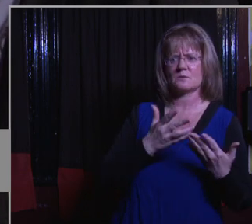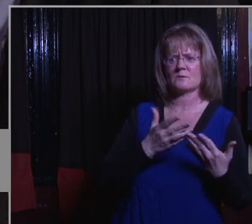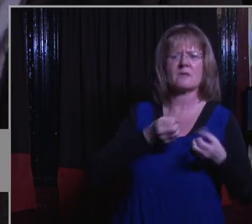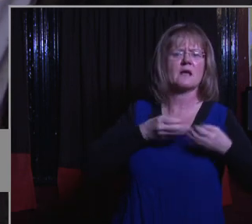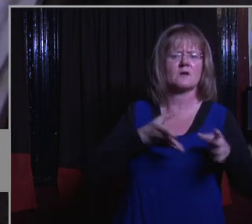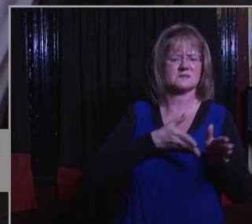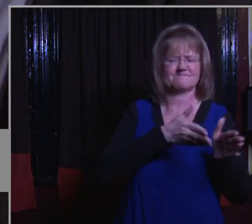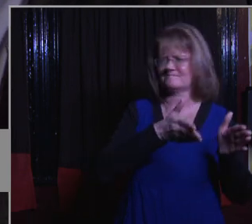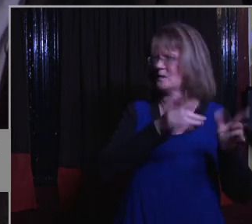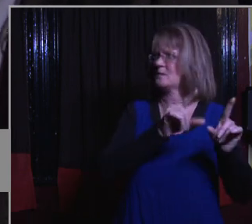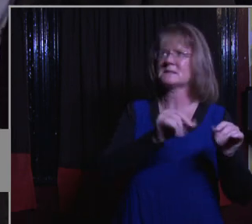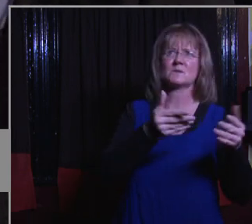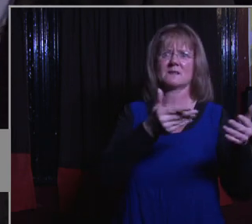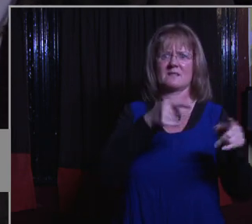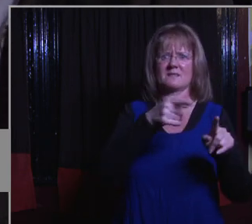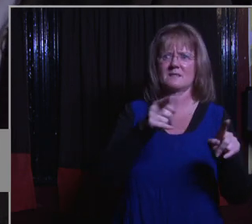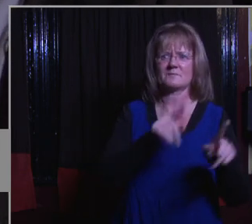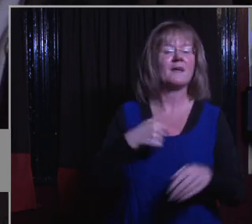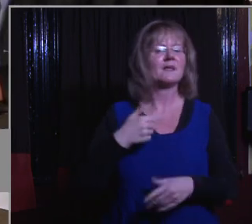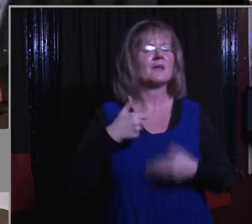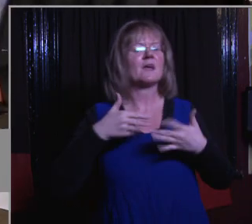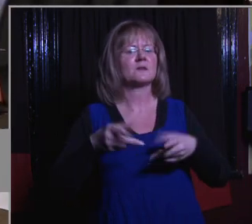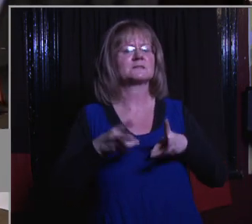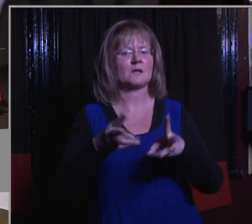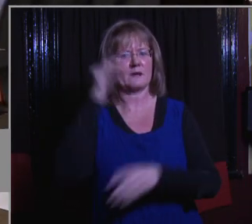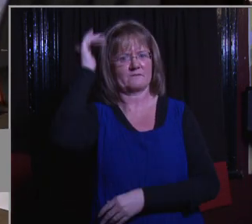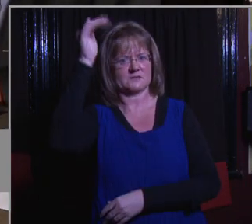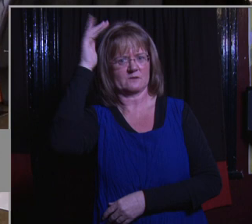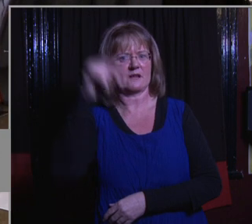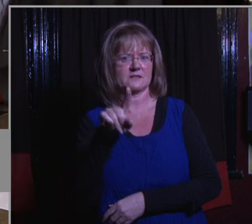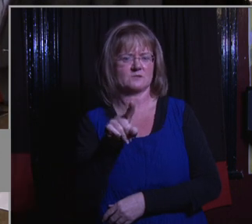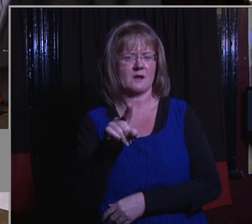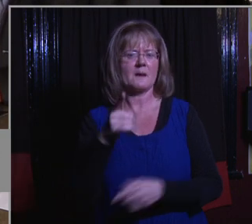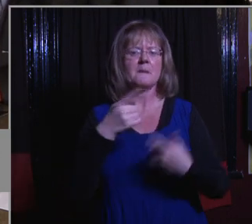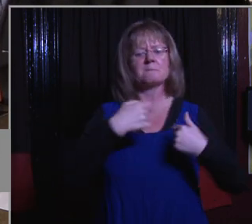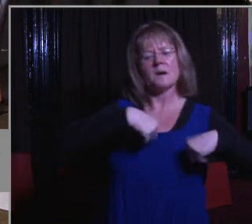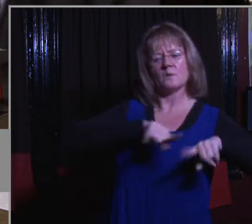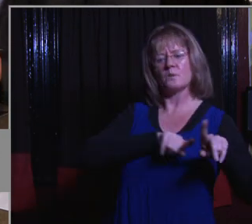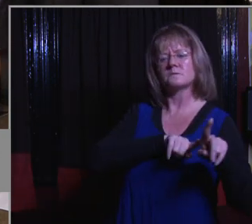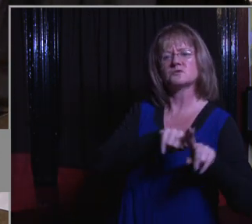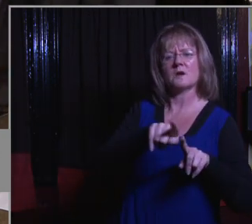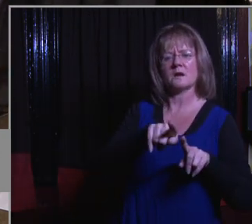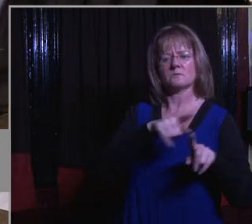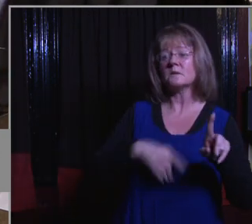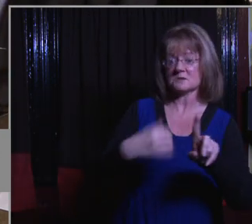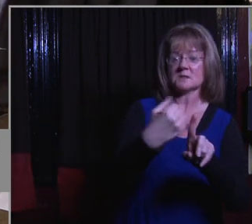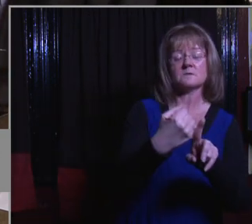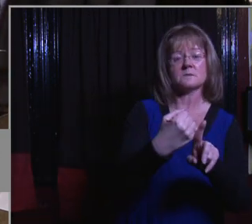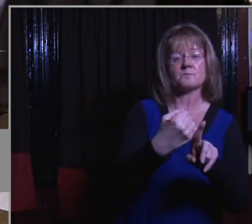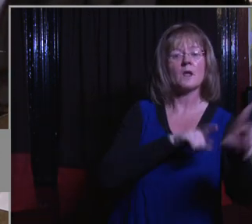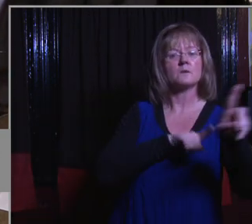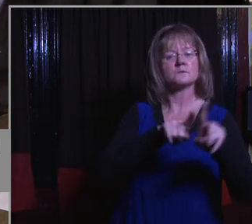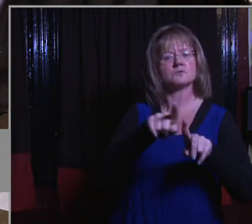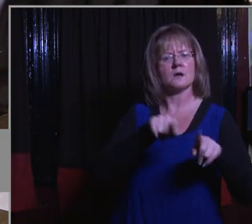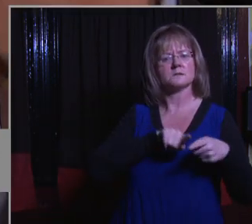lost their way in terms of what they were supposed to be about. Yeah they lost their way philosophically. Yeah yeah they did. Whereas we've tried and I think we've achieved it. We've tried to stay